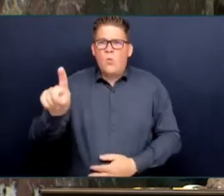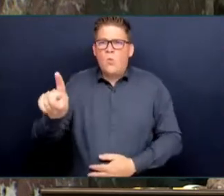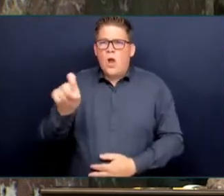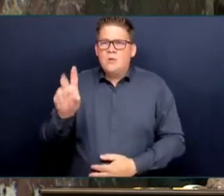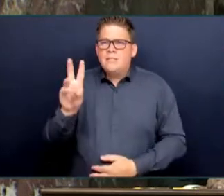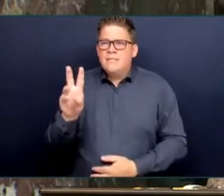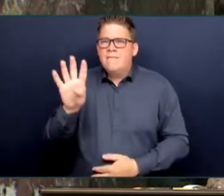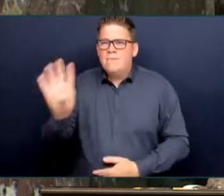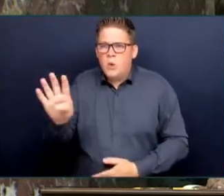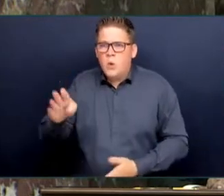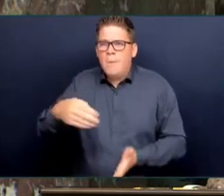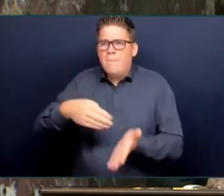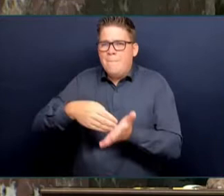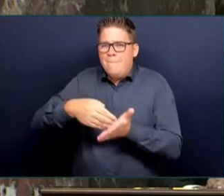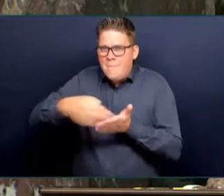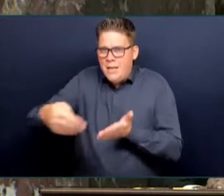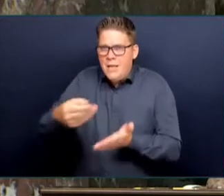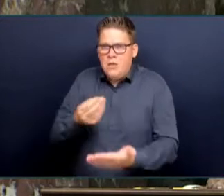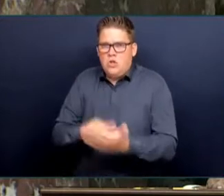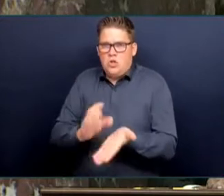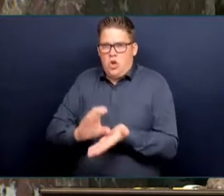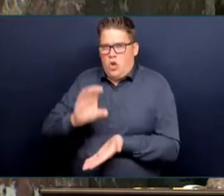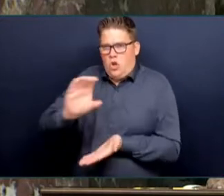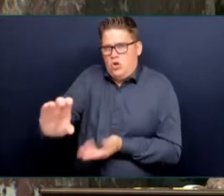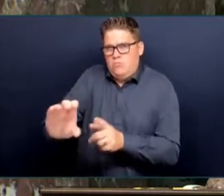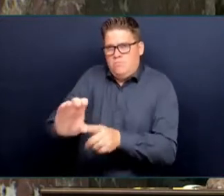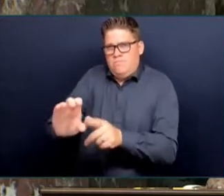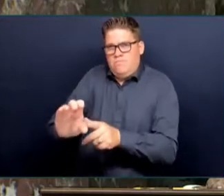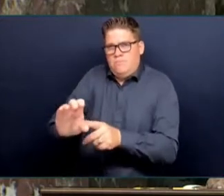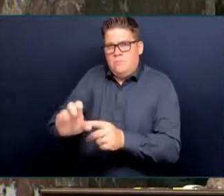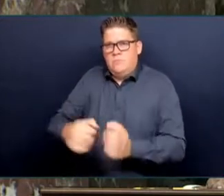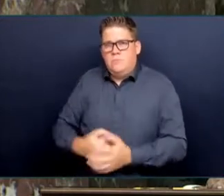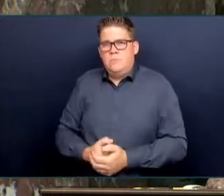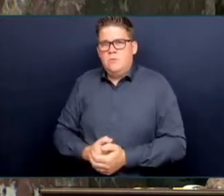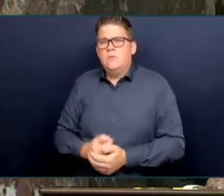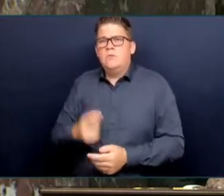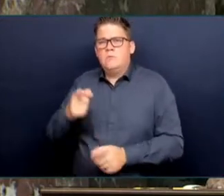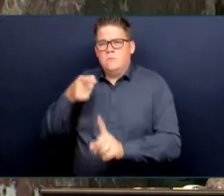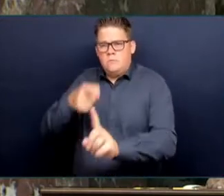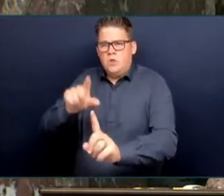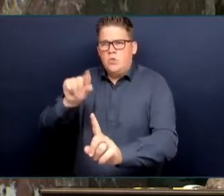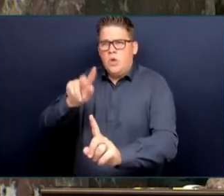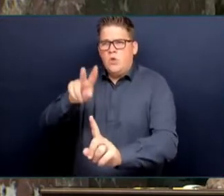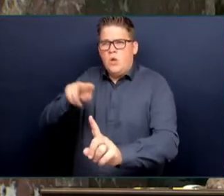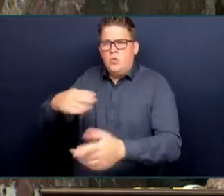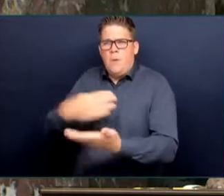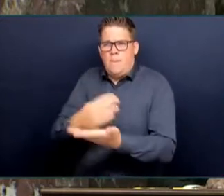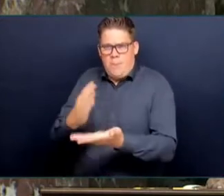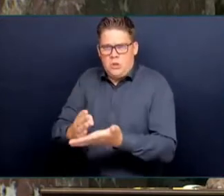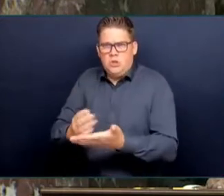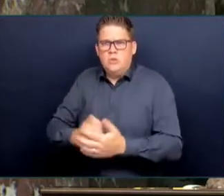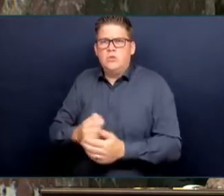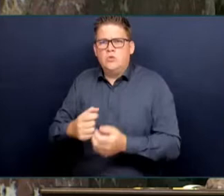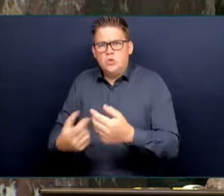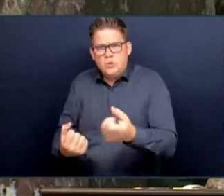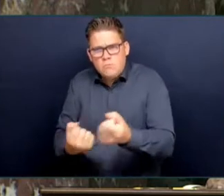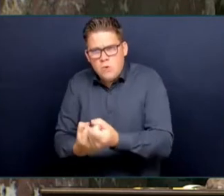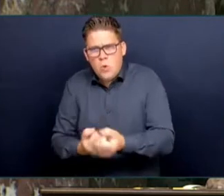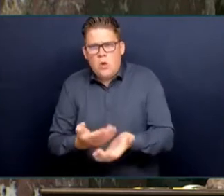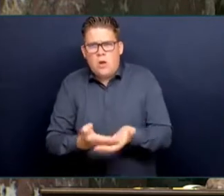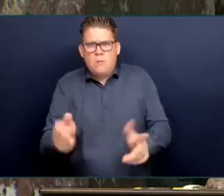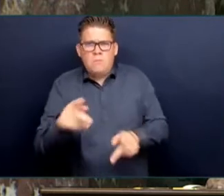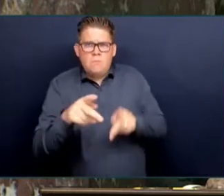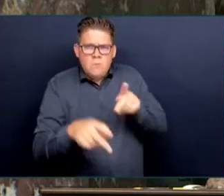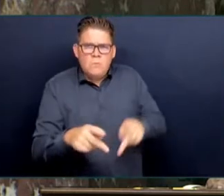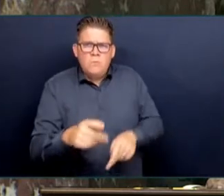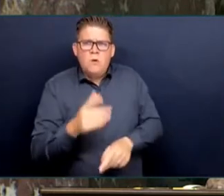20 new facilities where over 500 people are housed. Finally, Mr. Speaker, it's important the new community transition team